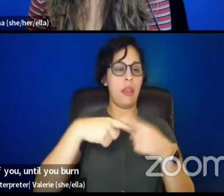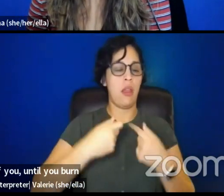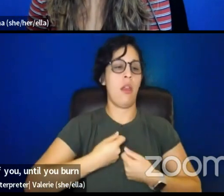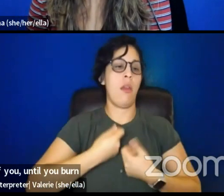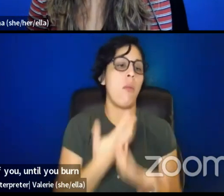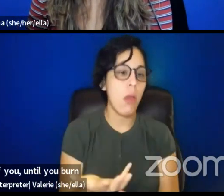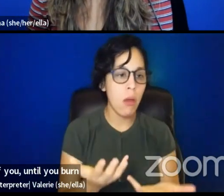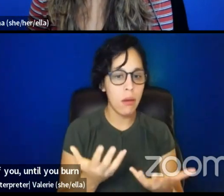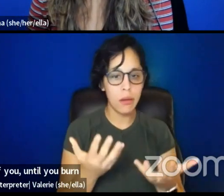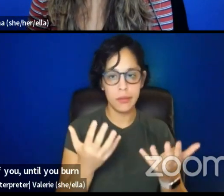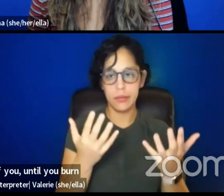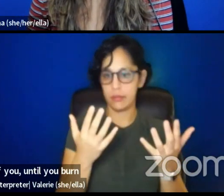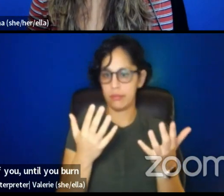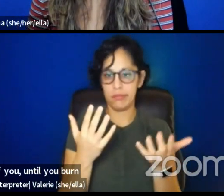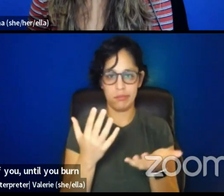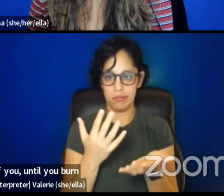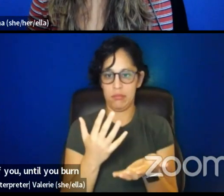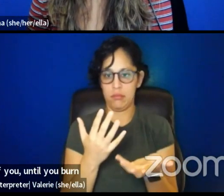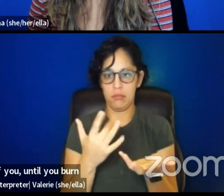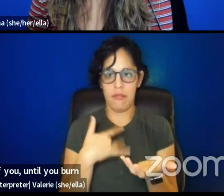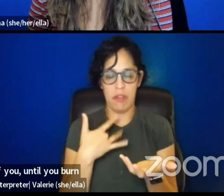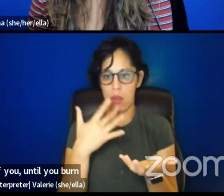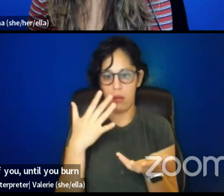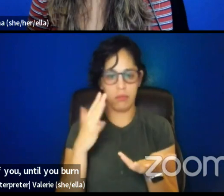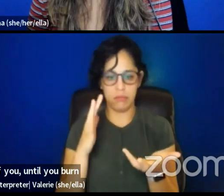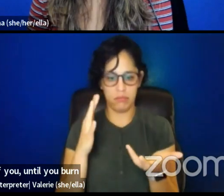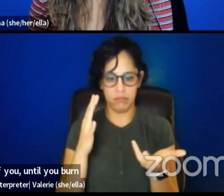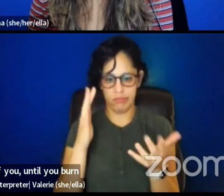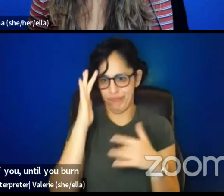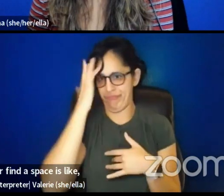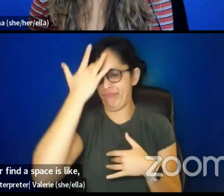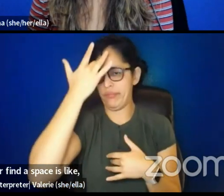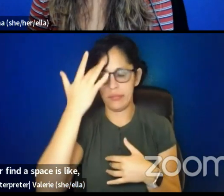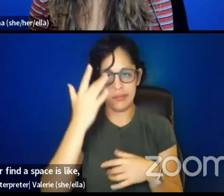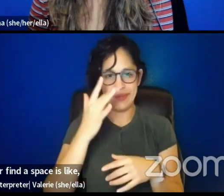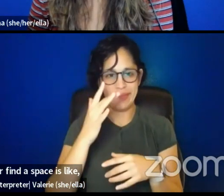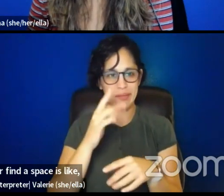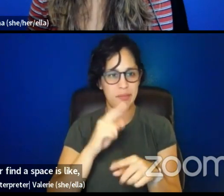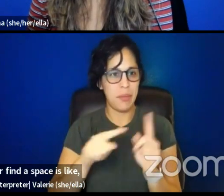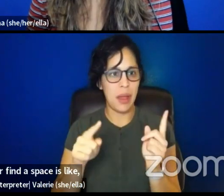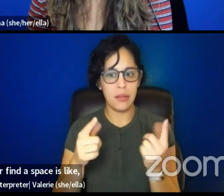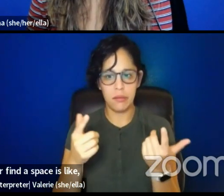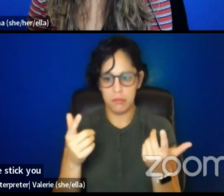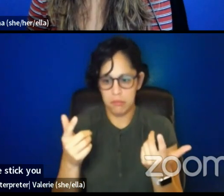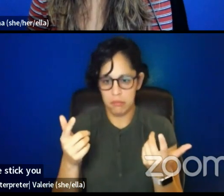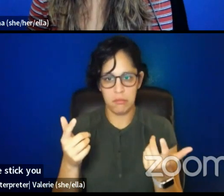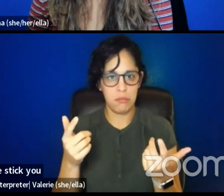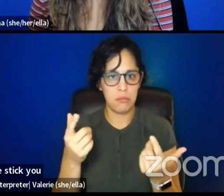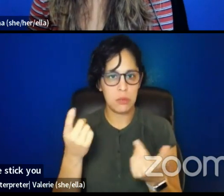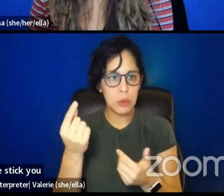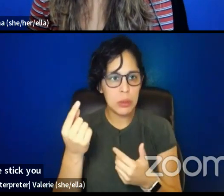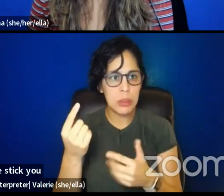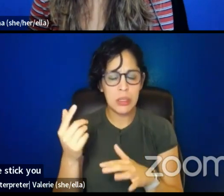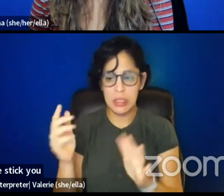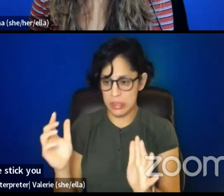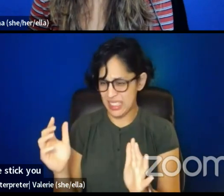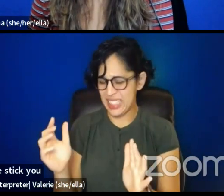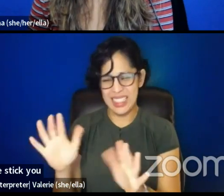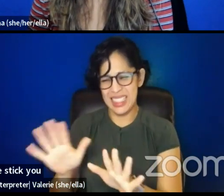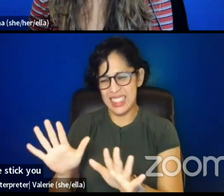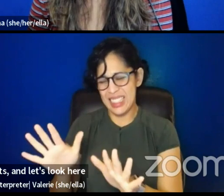collapse on the side of the road. Um, or find a space. It's like, take the carrot off the stick. You get to eat it for your own sustenance and let's